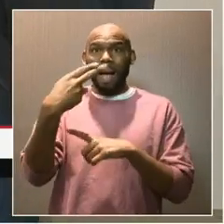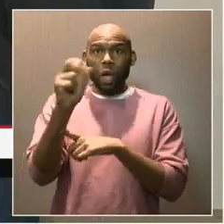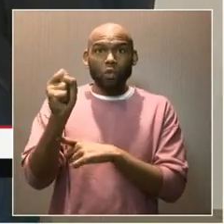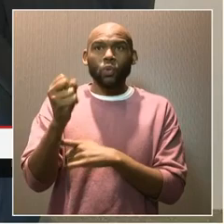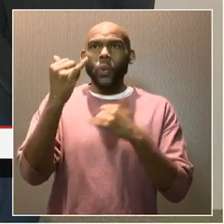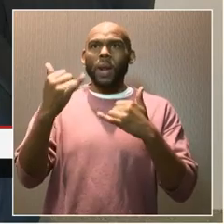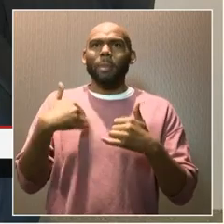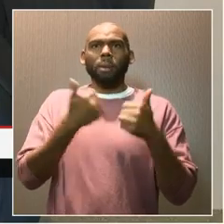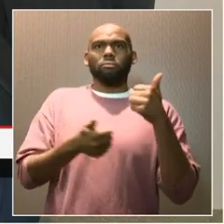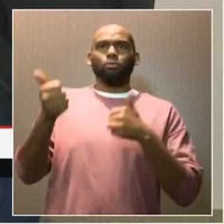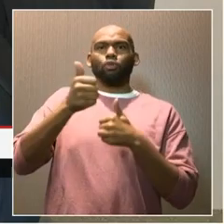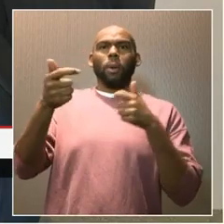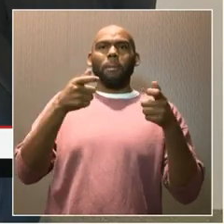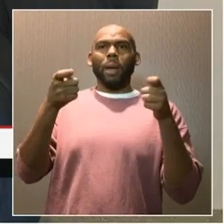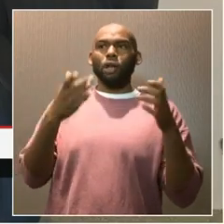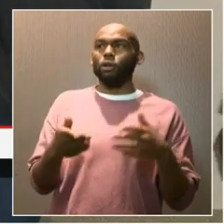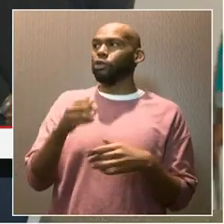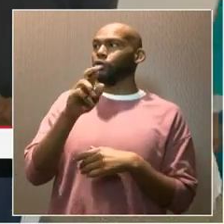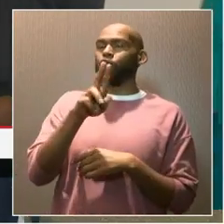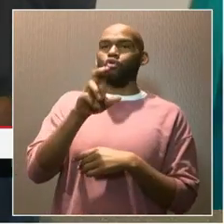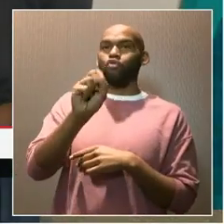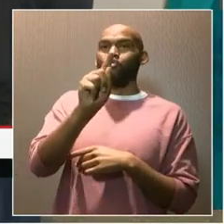my general manager, Rustin Moore.